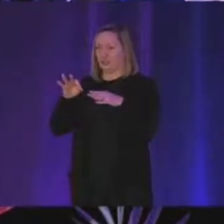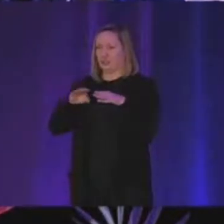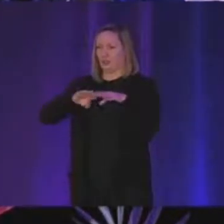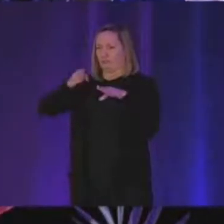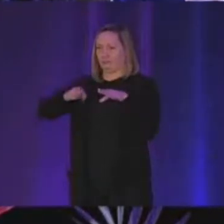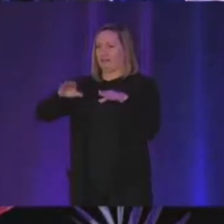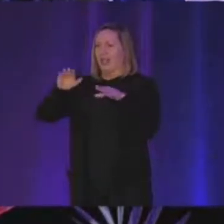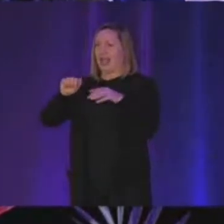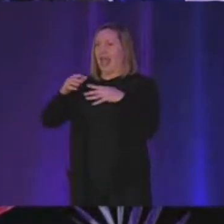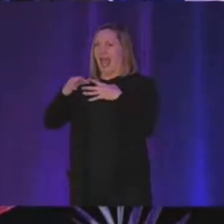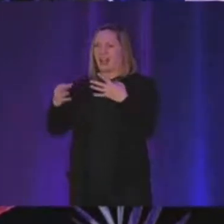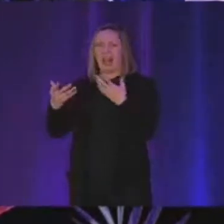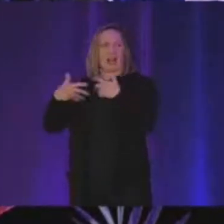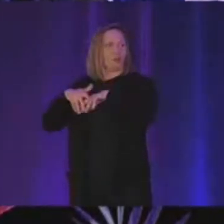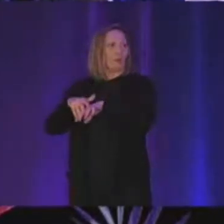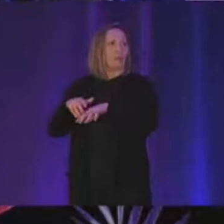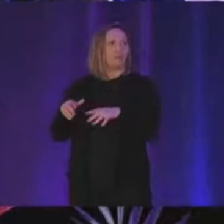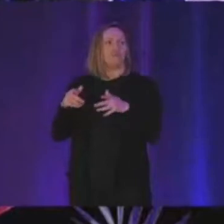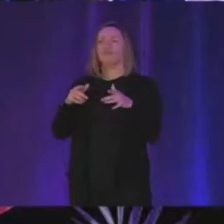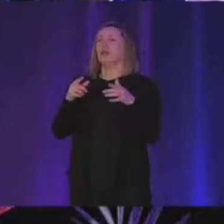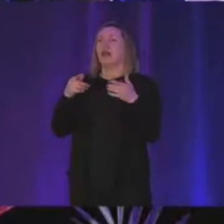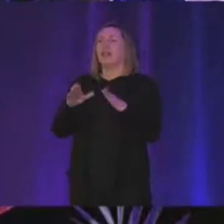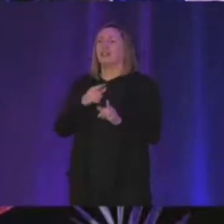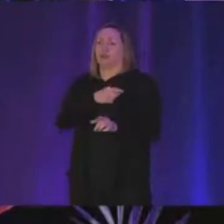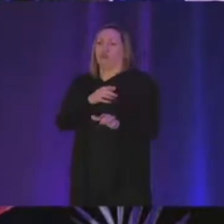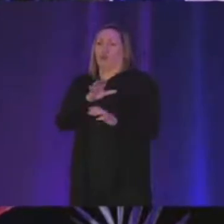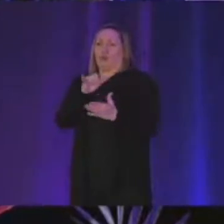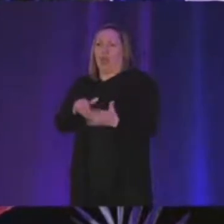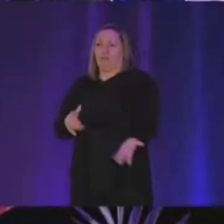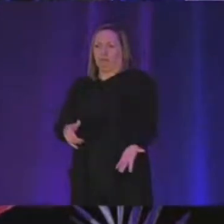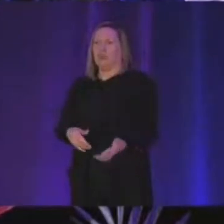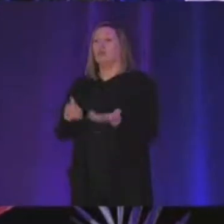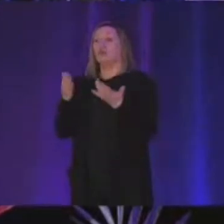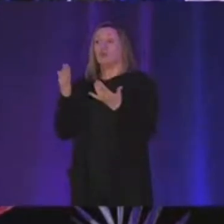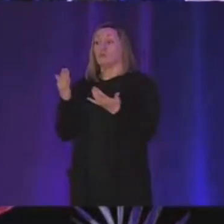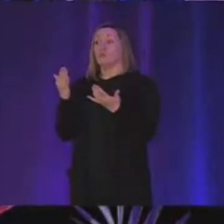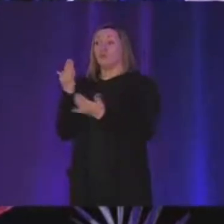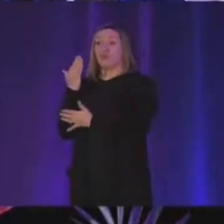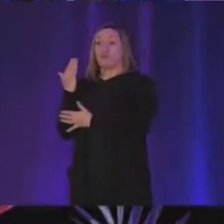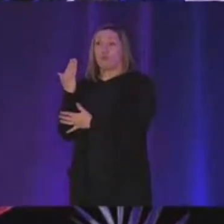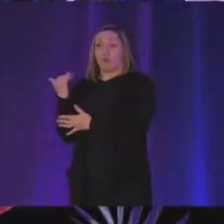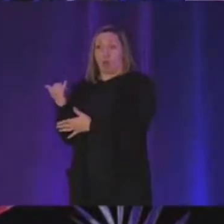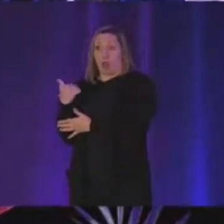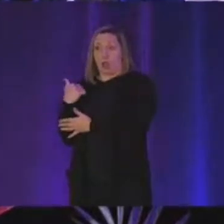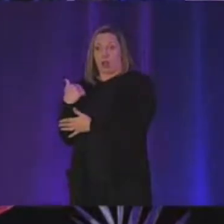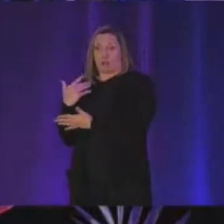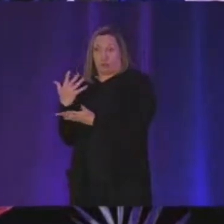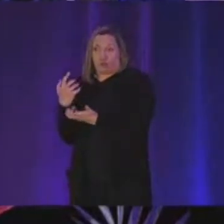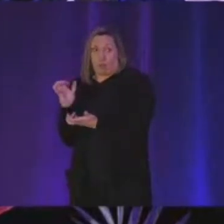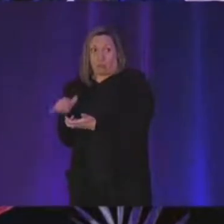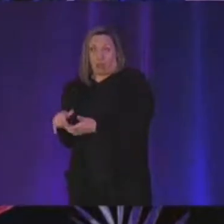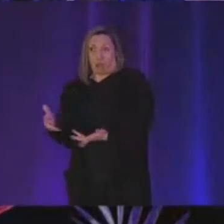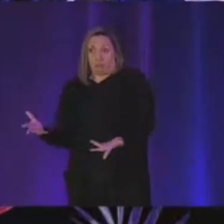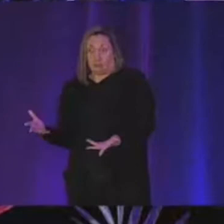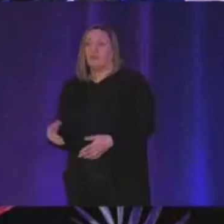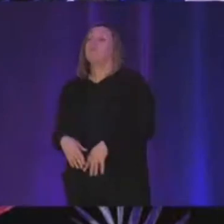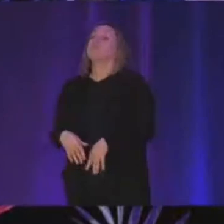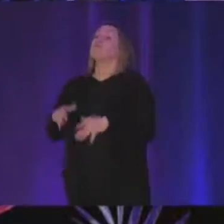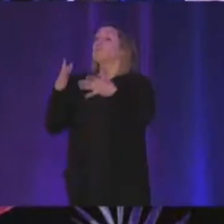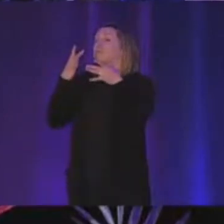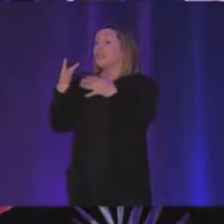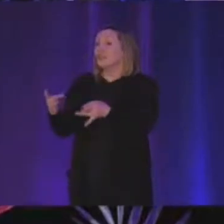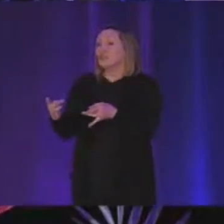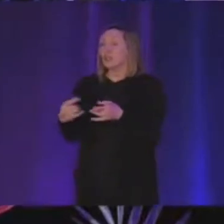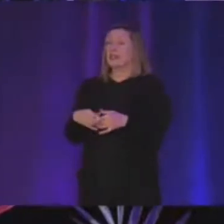called the fast four-year transformer lets you do it so now why like why do we want this and so the interesting thing